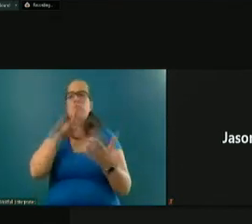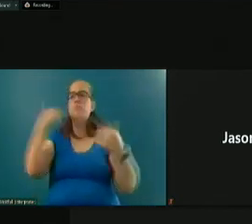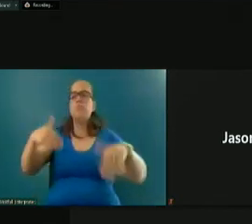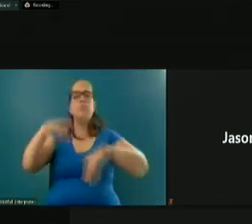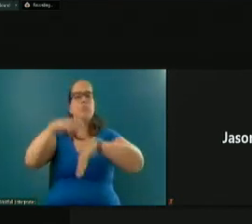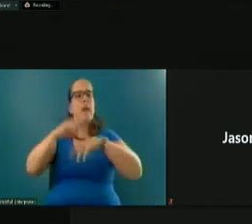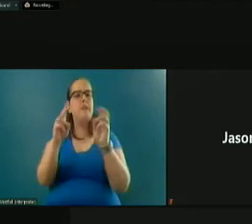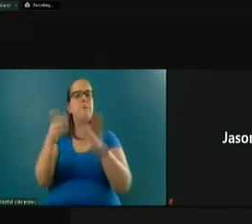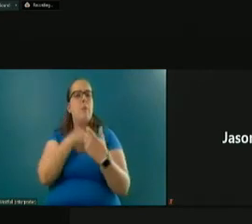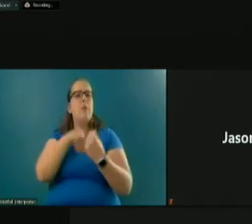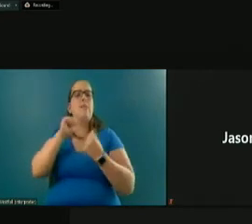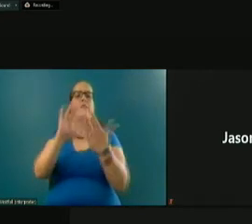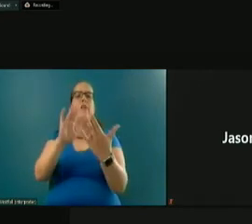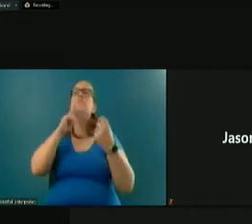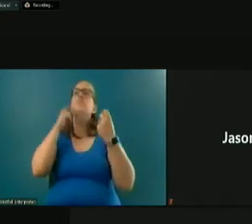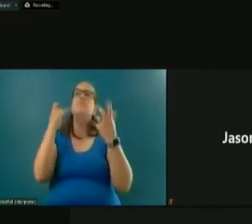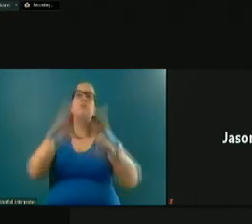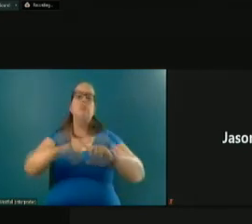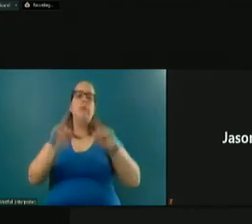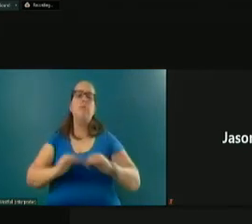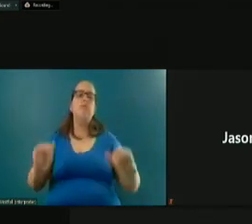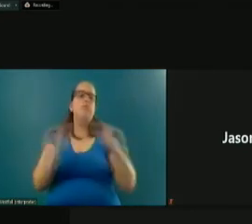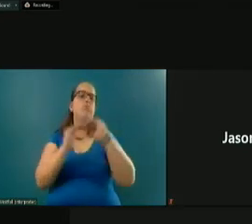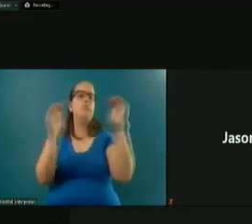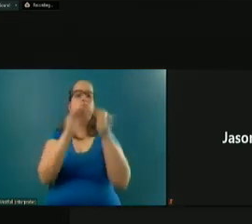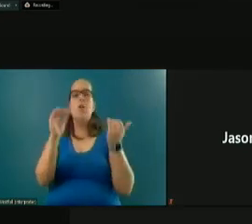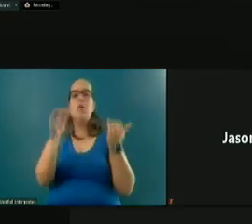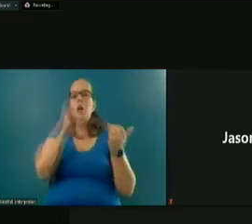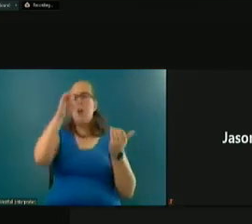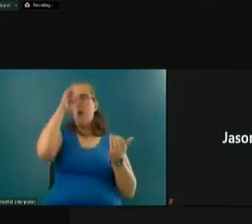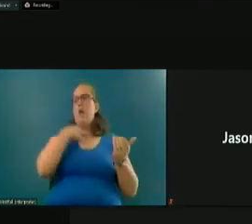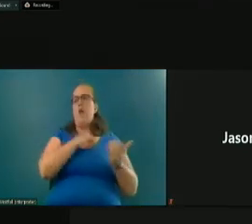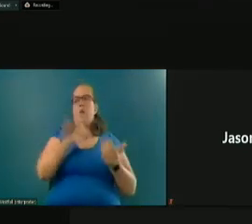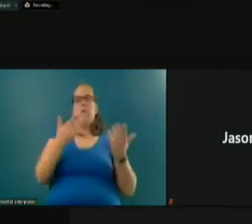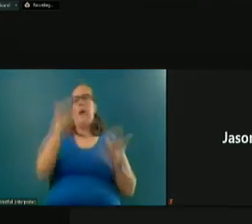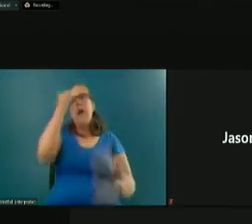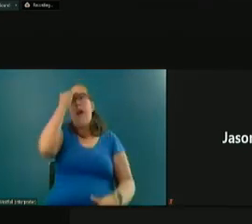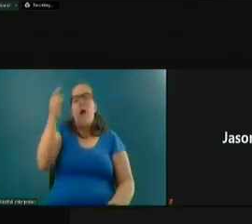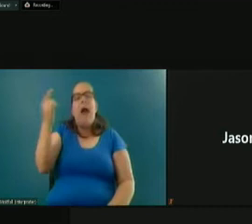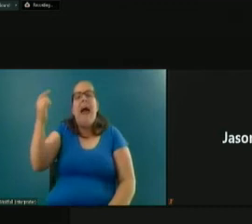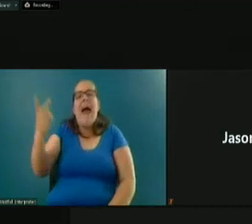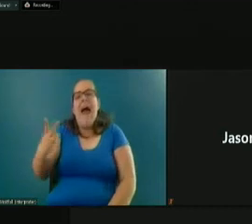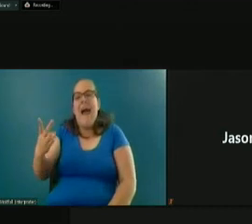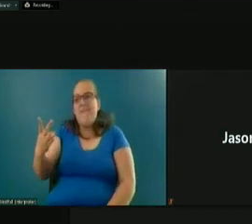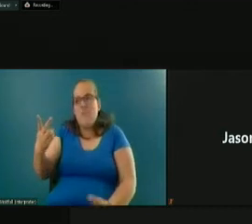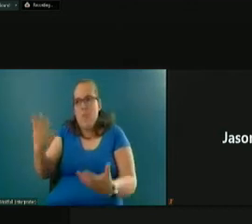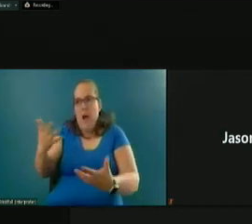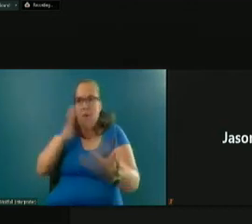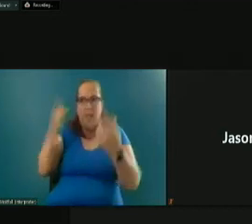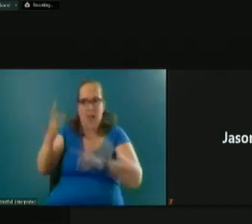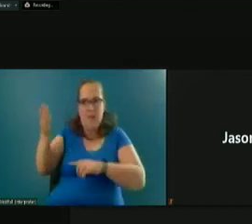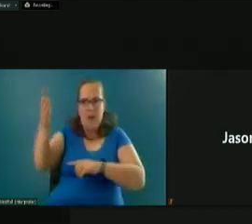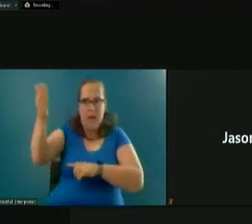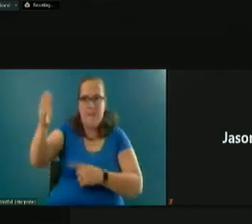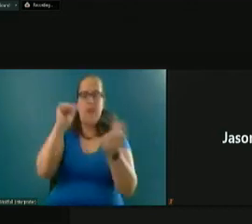on so many levels. And I don't think we probably even know the half of what is to come in the years ahead of the changes we're going to need